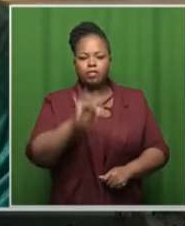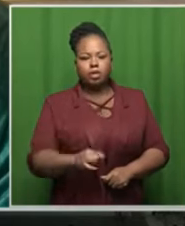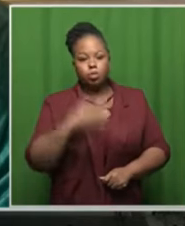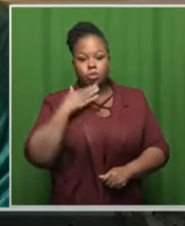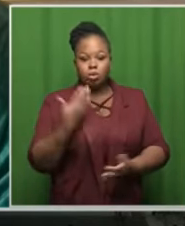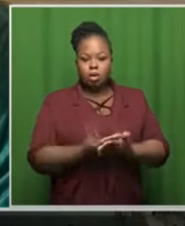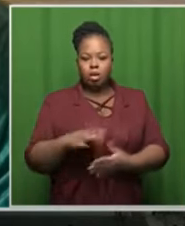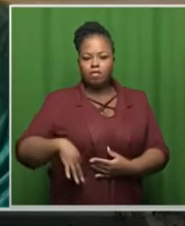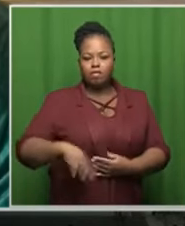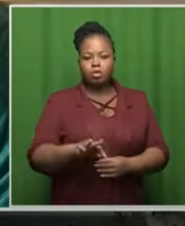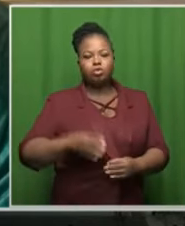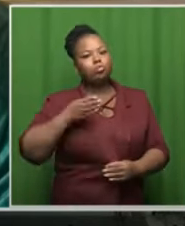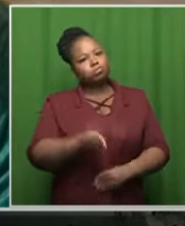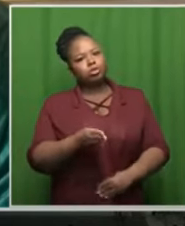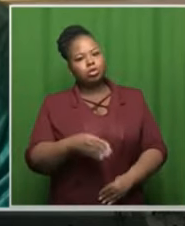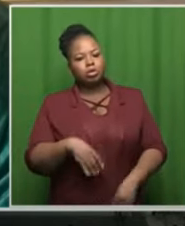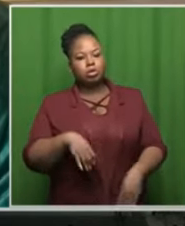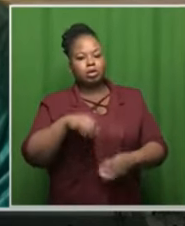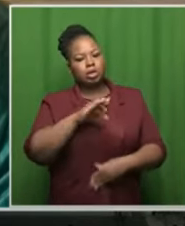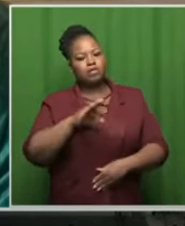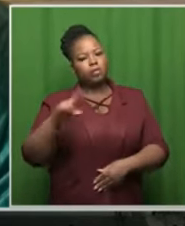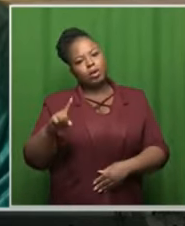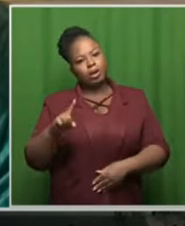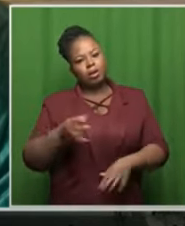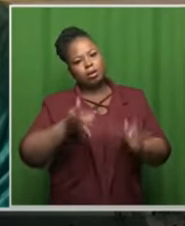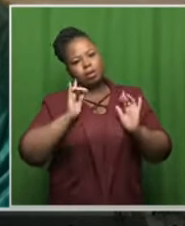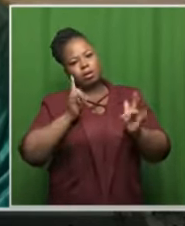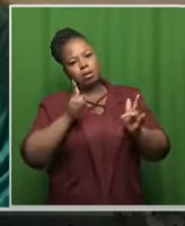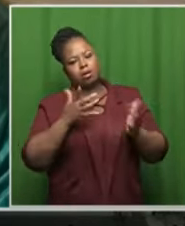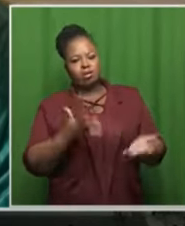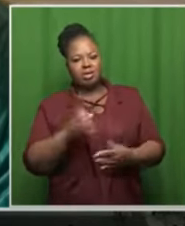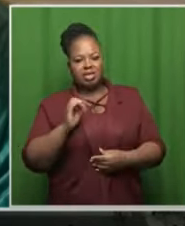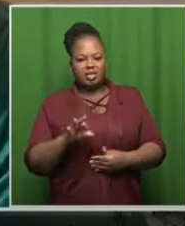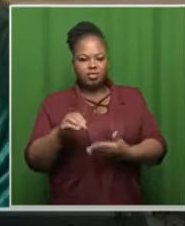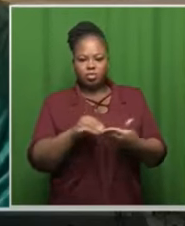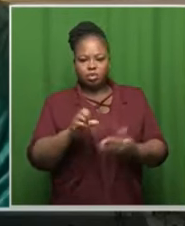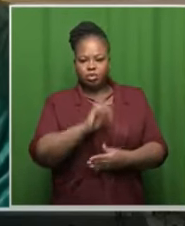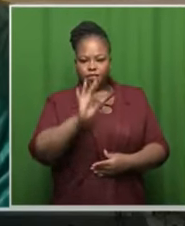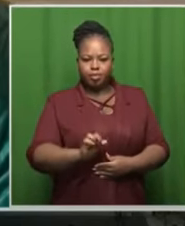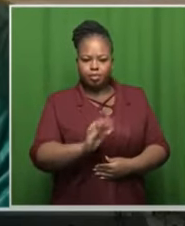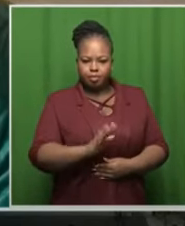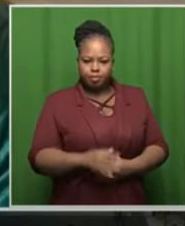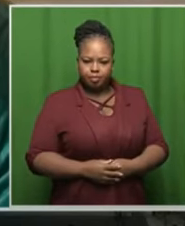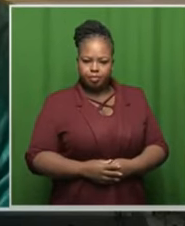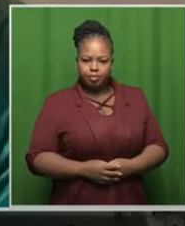able to afford to actually even go uh to watch formula one if it is brought to south africa